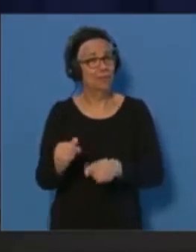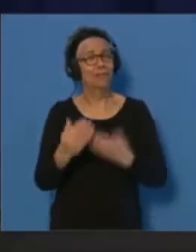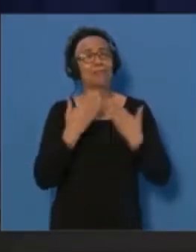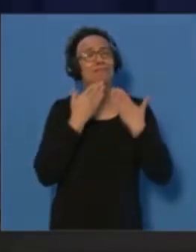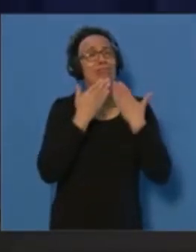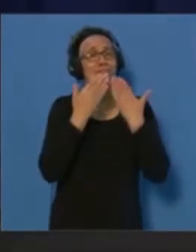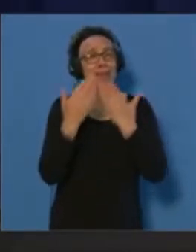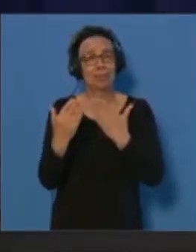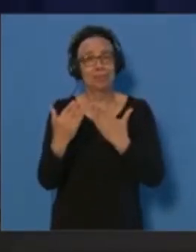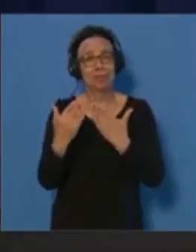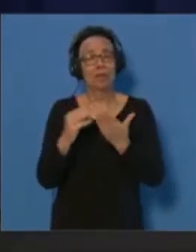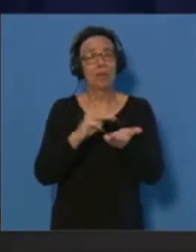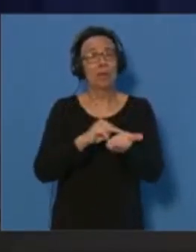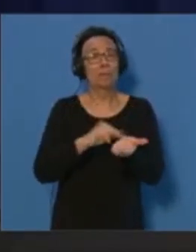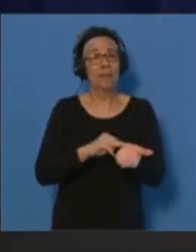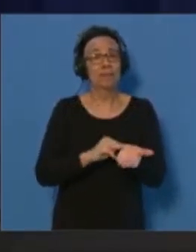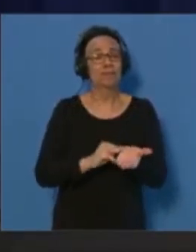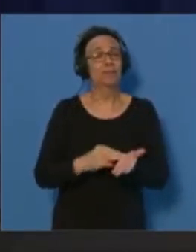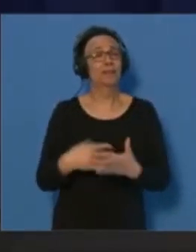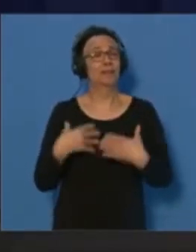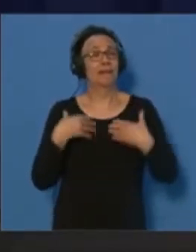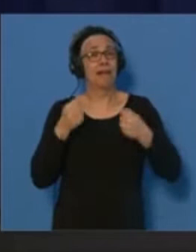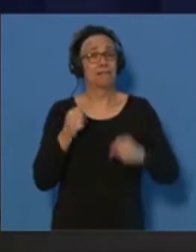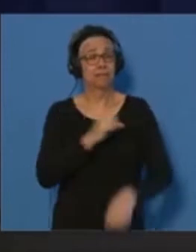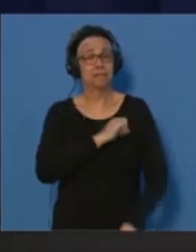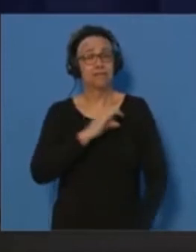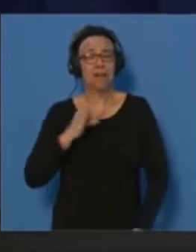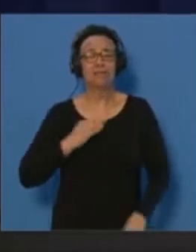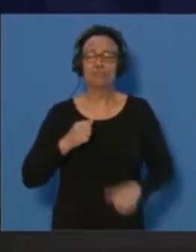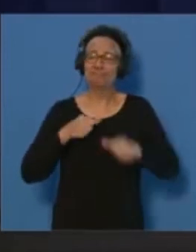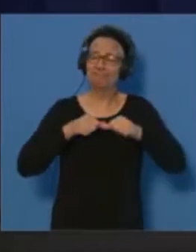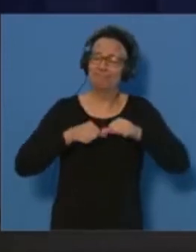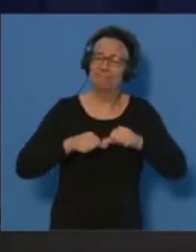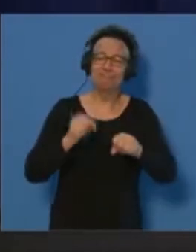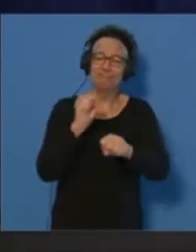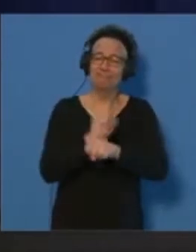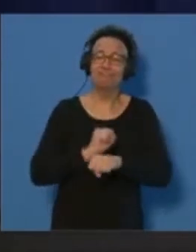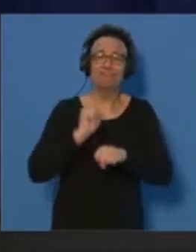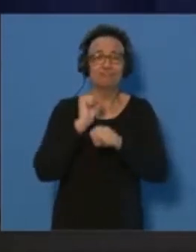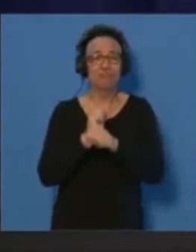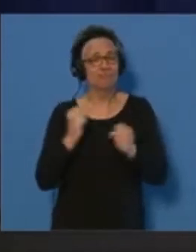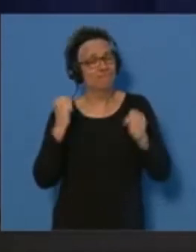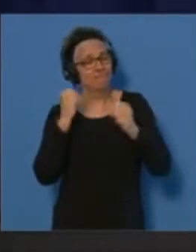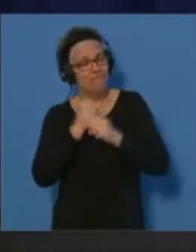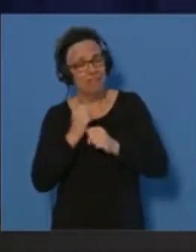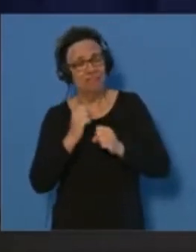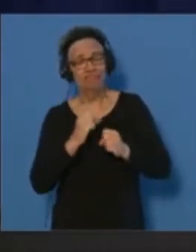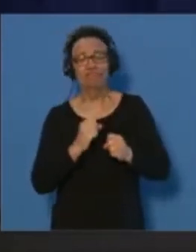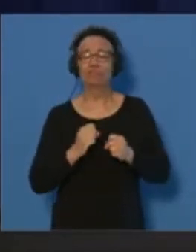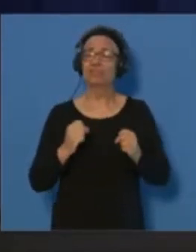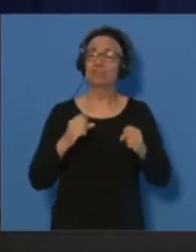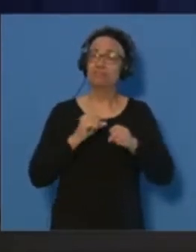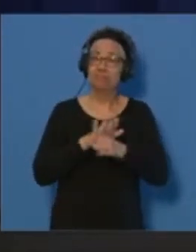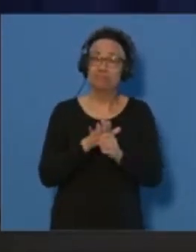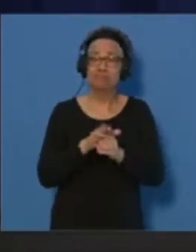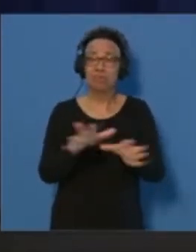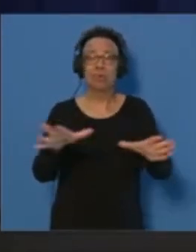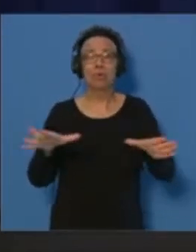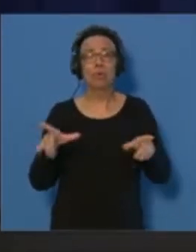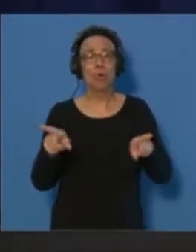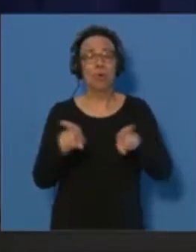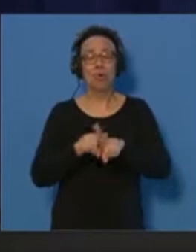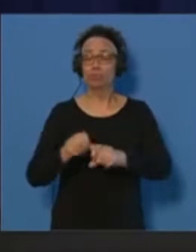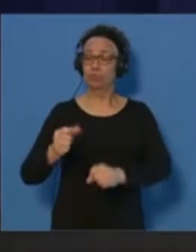medical, nursing and health staff who continue to work so hard to tackle the outbreak and to the men and women of the Royal Bermuda